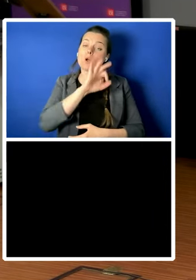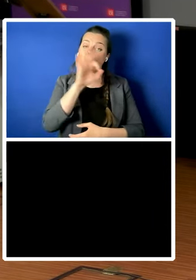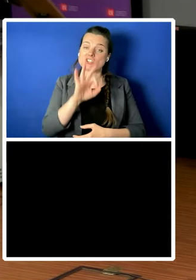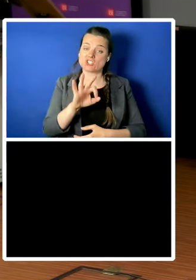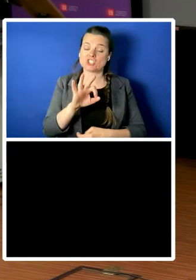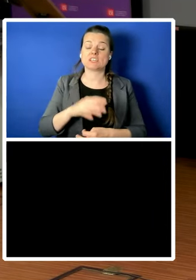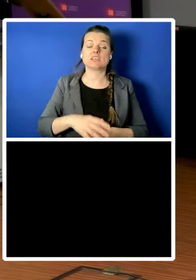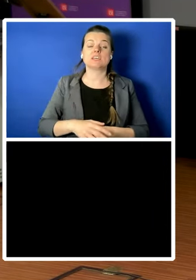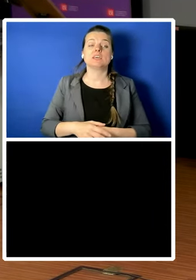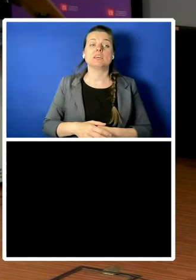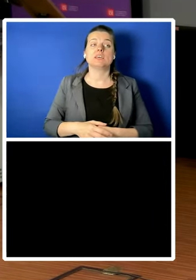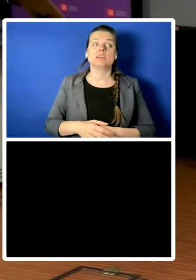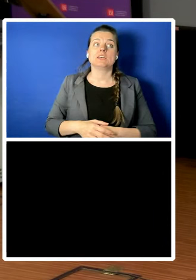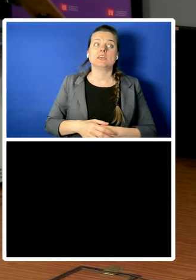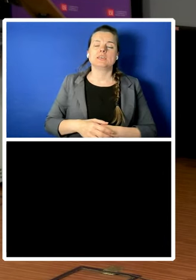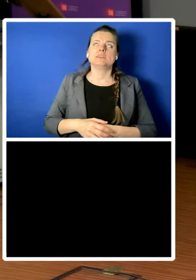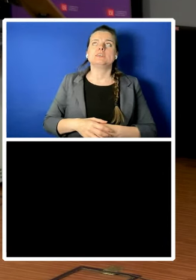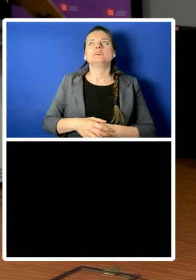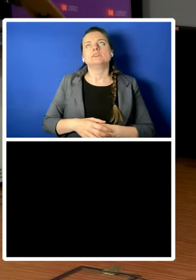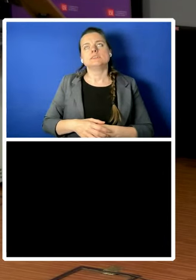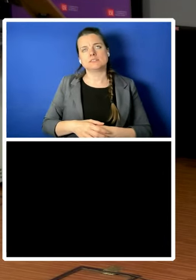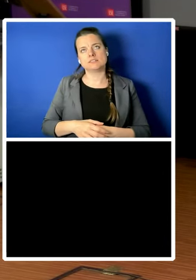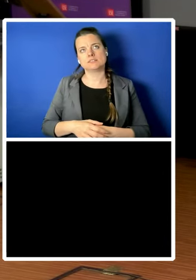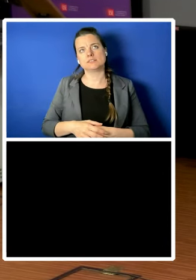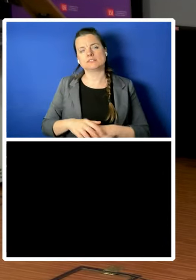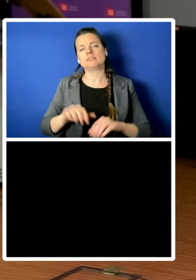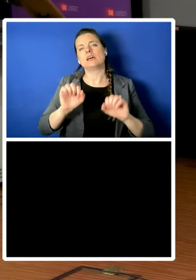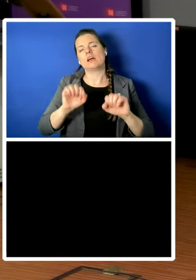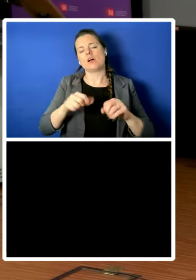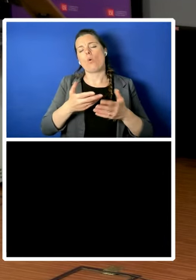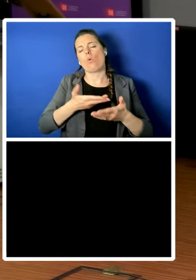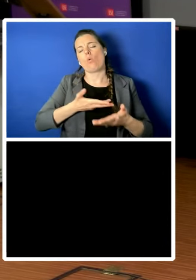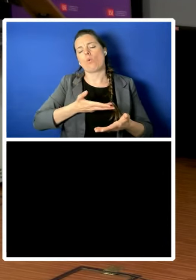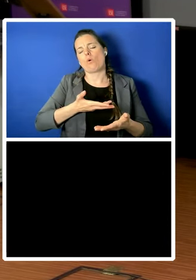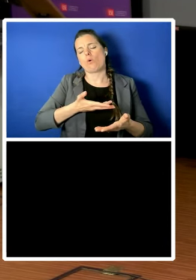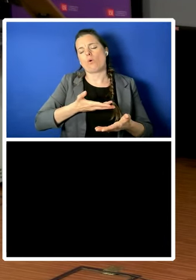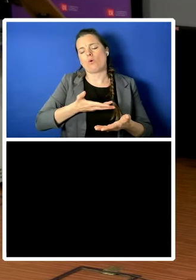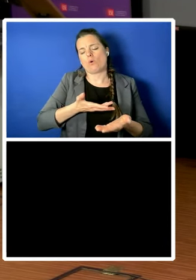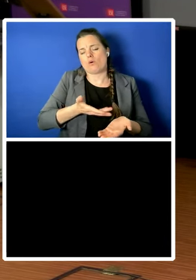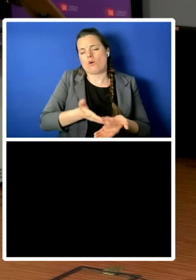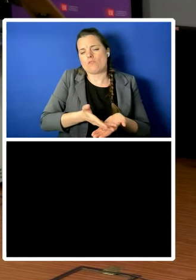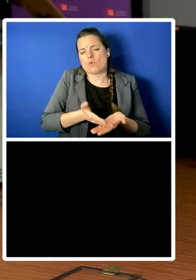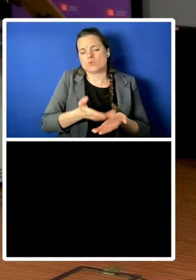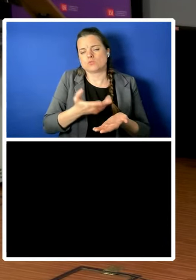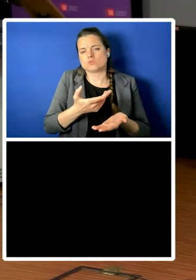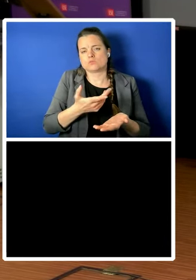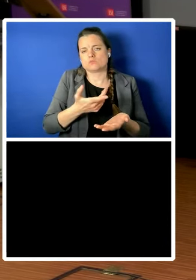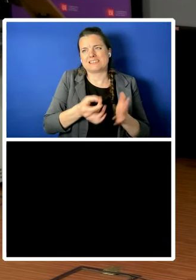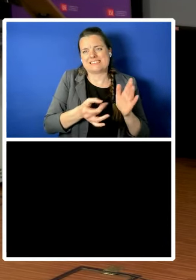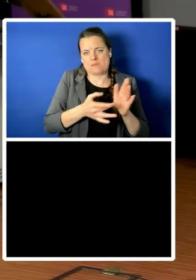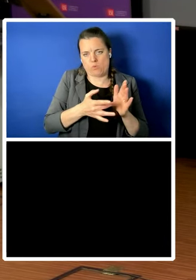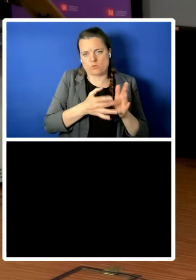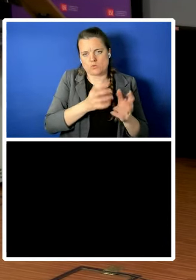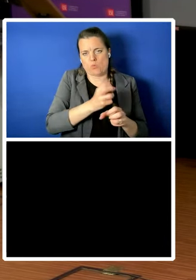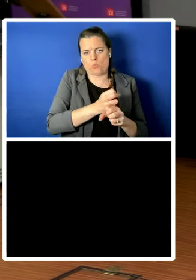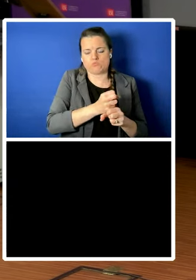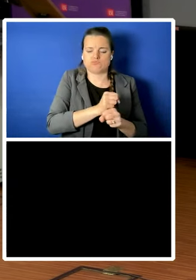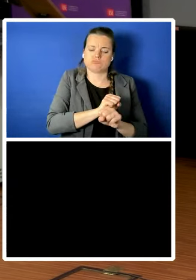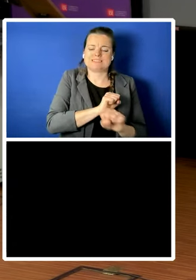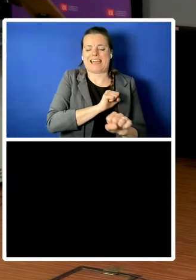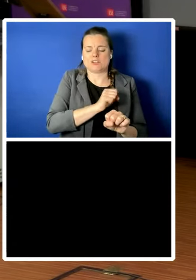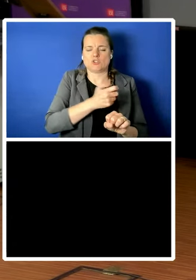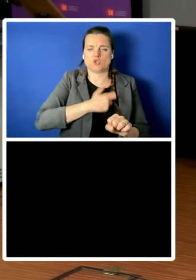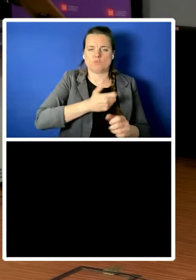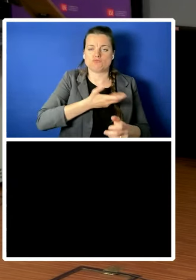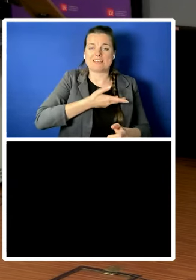like like despite the obvious importance of maintaining implementing upholding human rights one of things that i personally struggled with is an